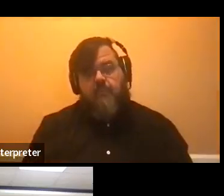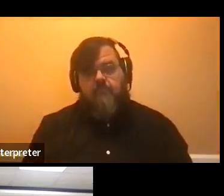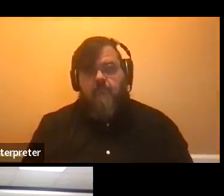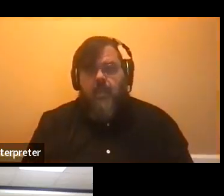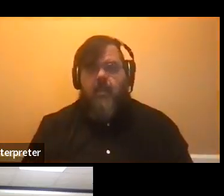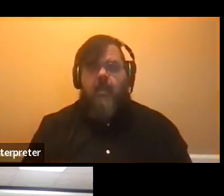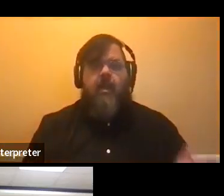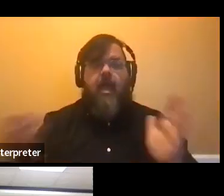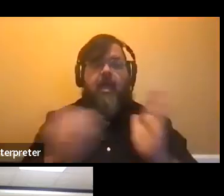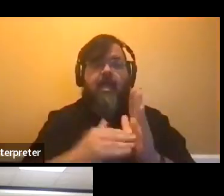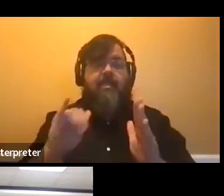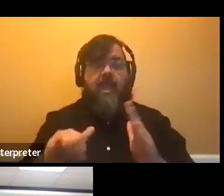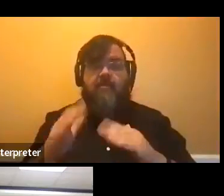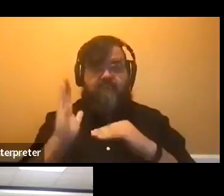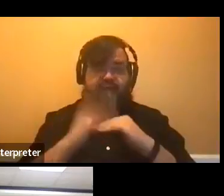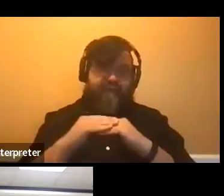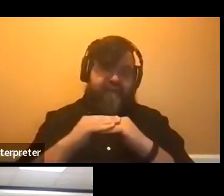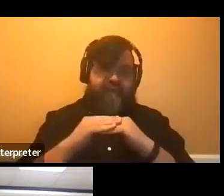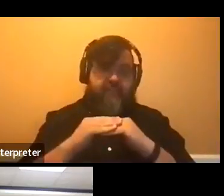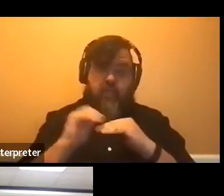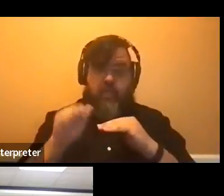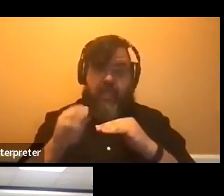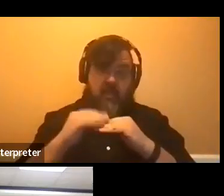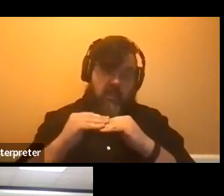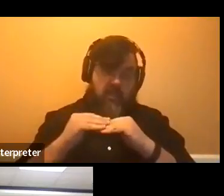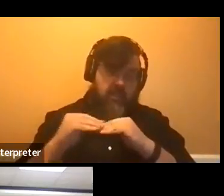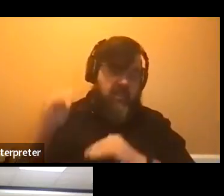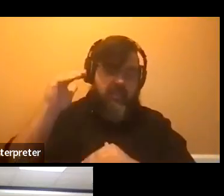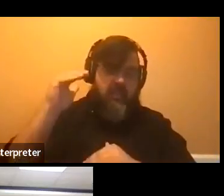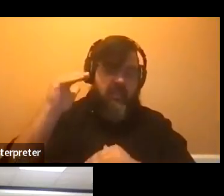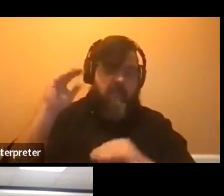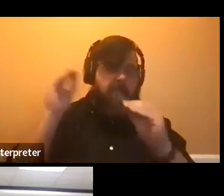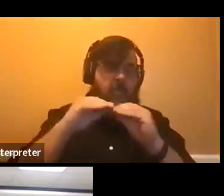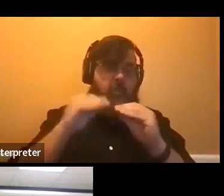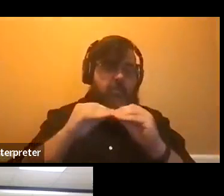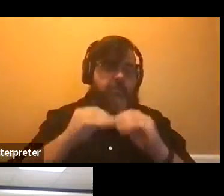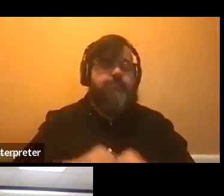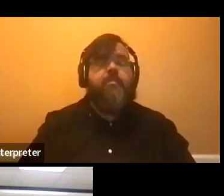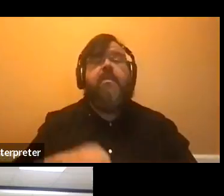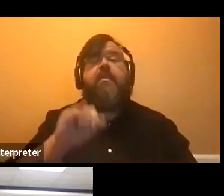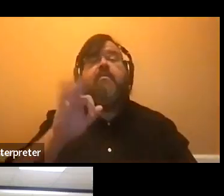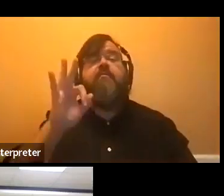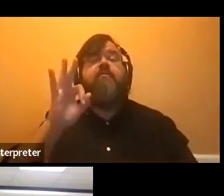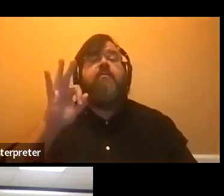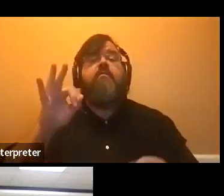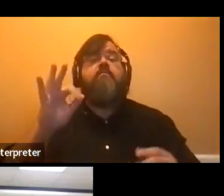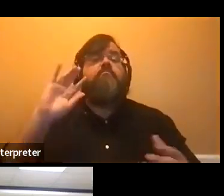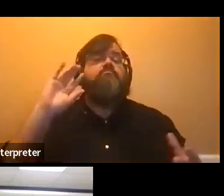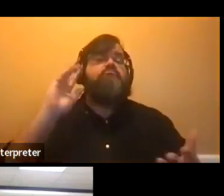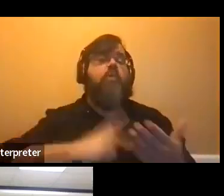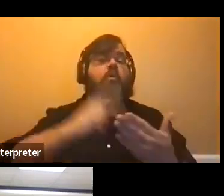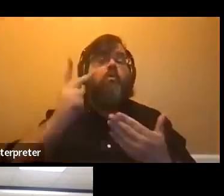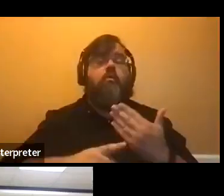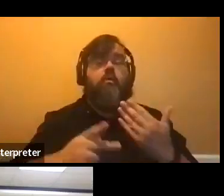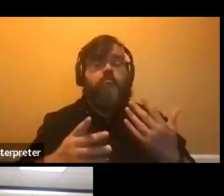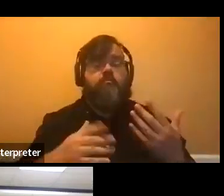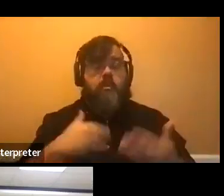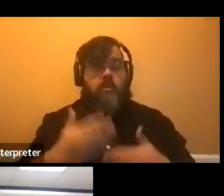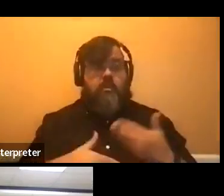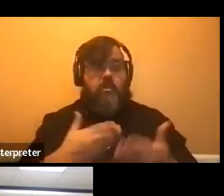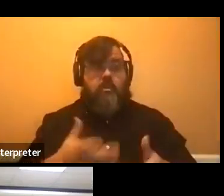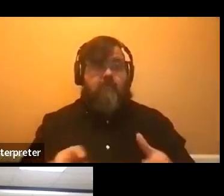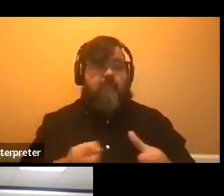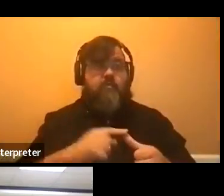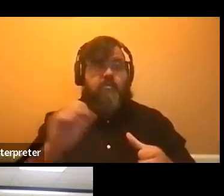can shoot much higher than that. if after you're in the program at the end of your first semester, so in